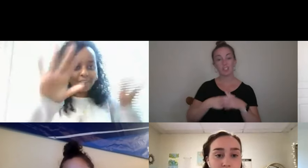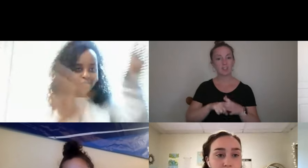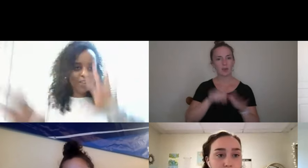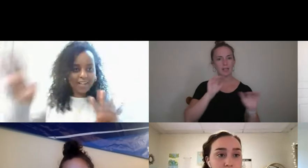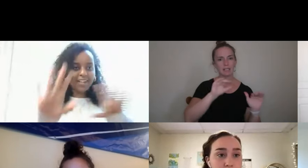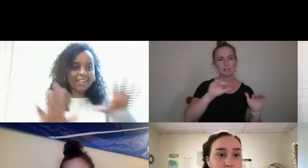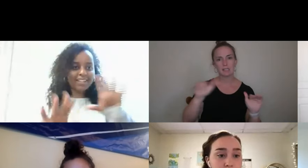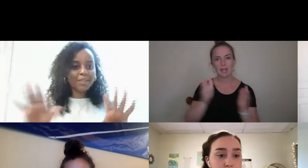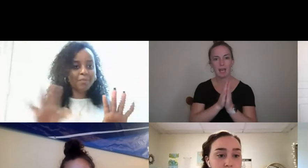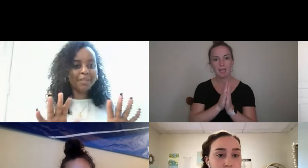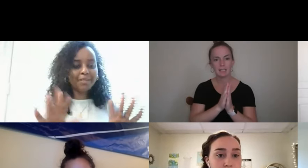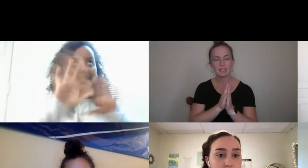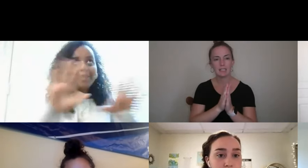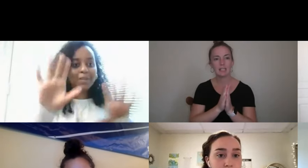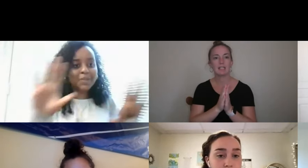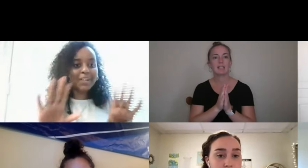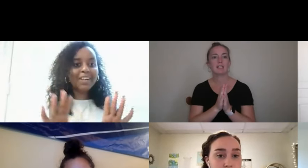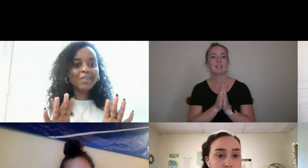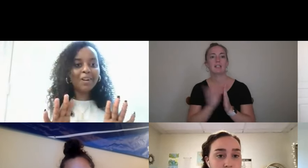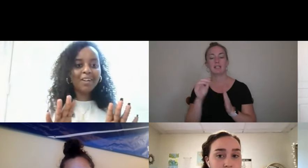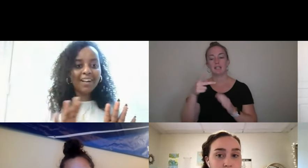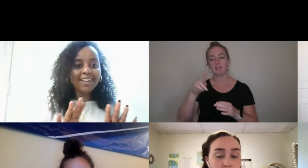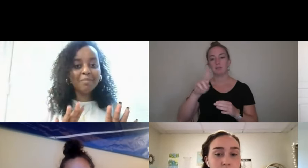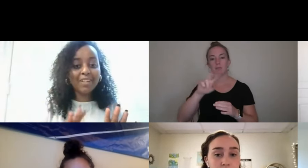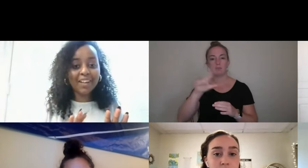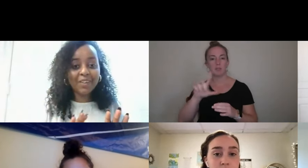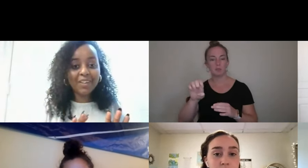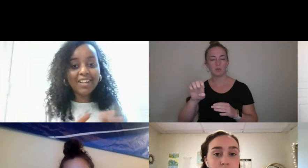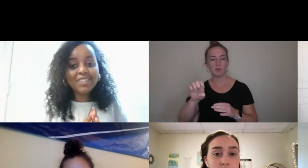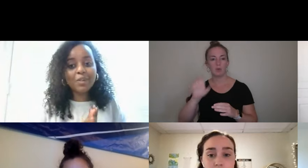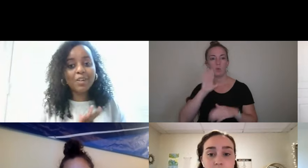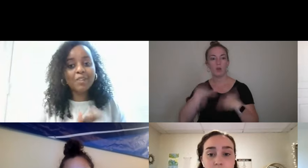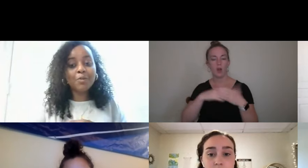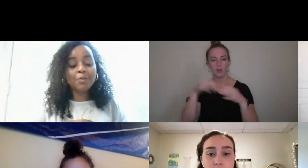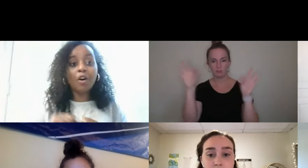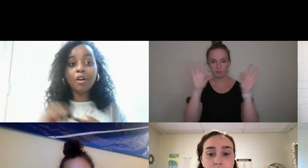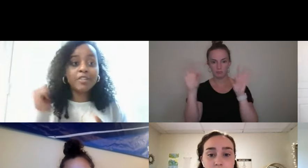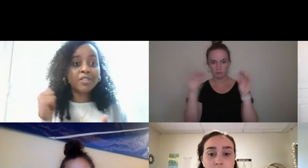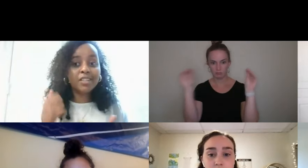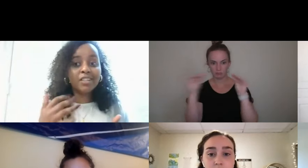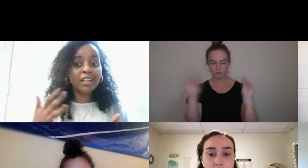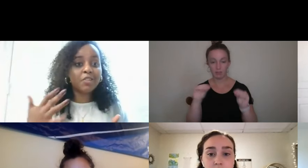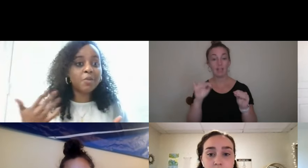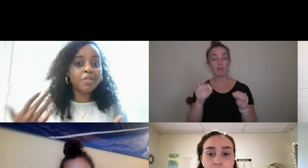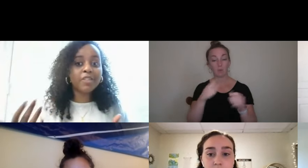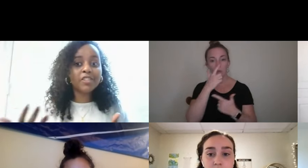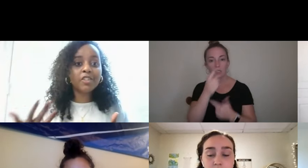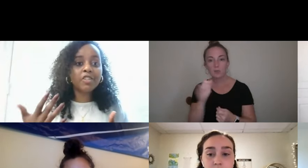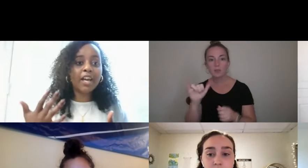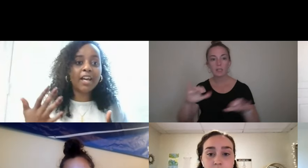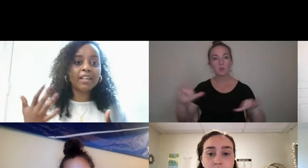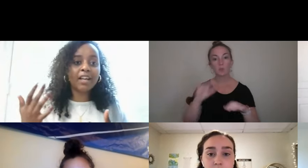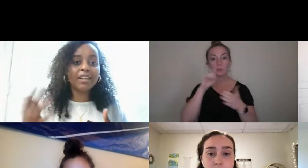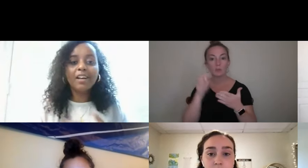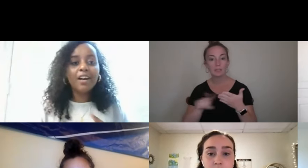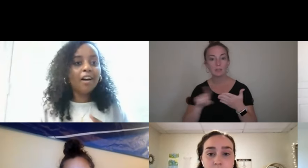and it will kind of like it's like a like a puzzle. It will all kind of come together. So if you are interested in like doing research